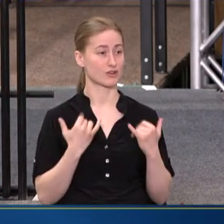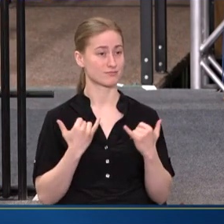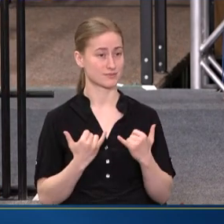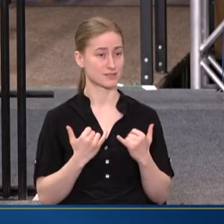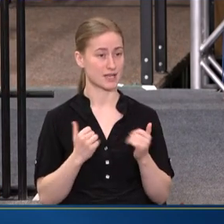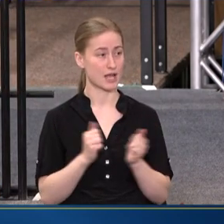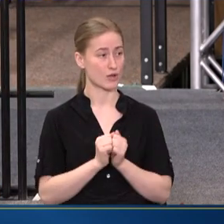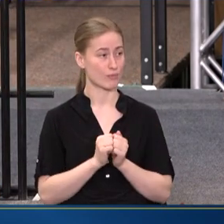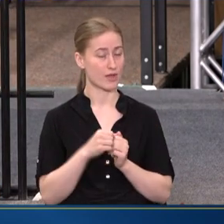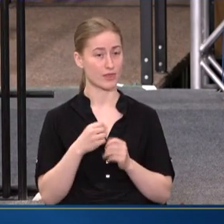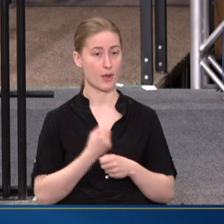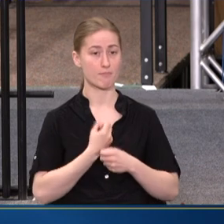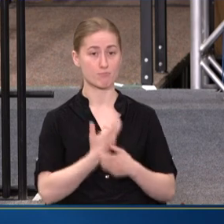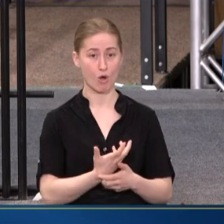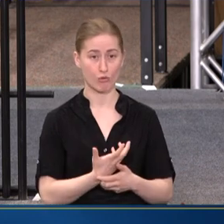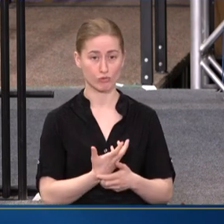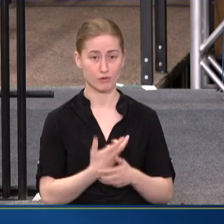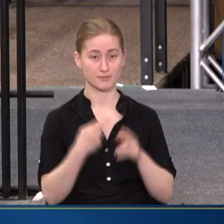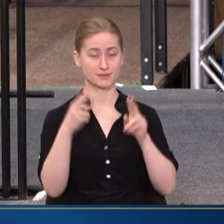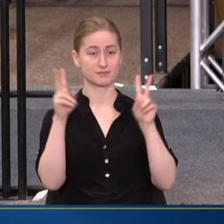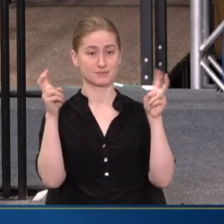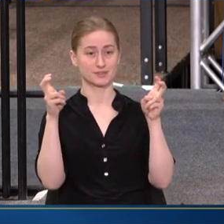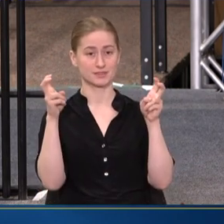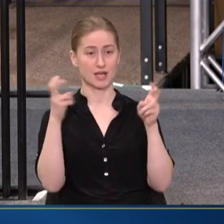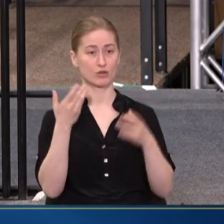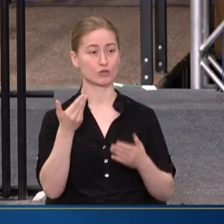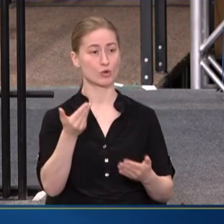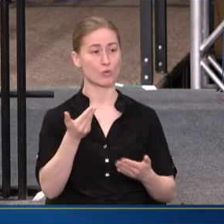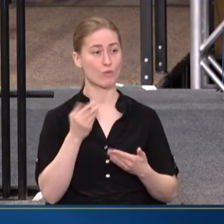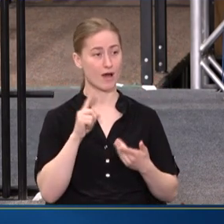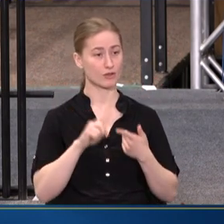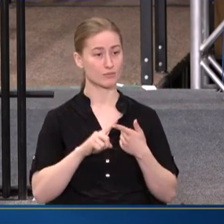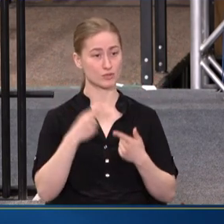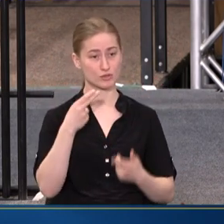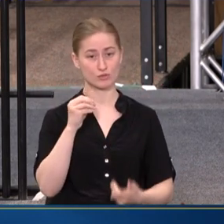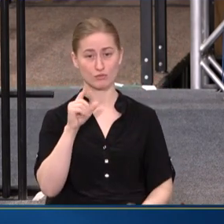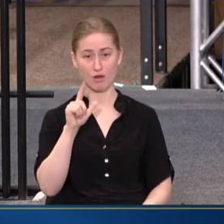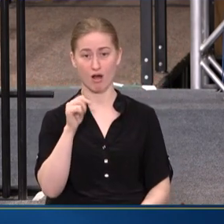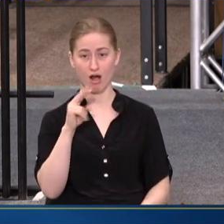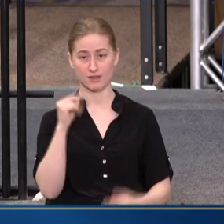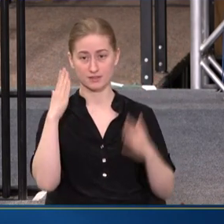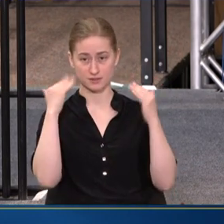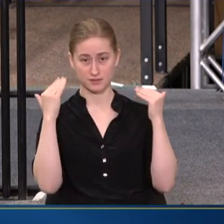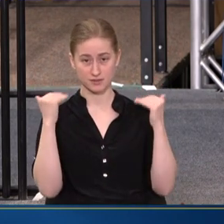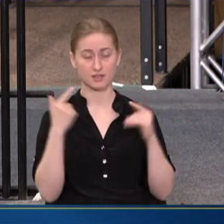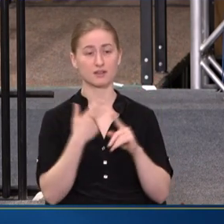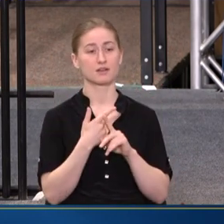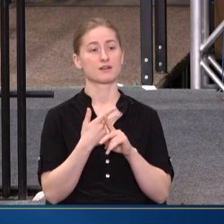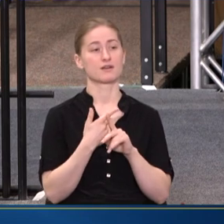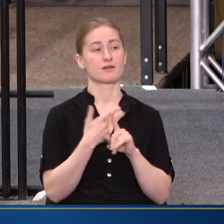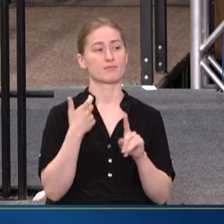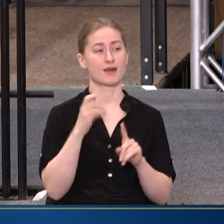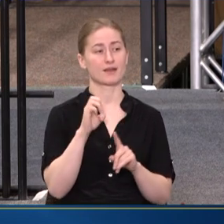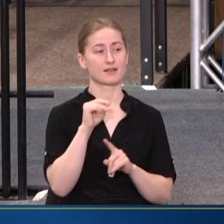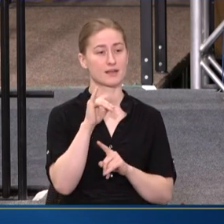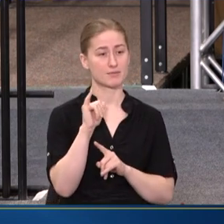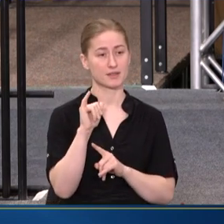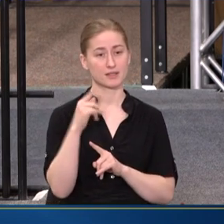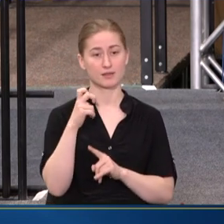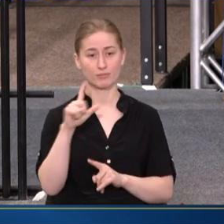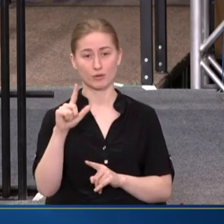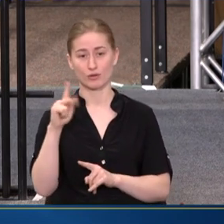WITH A POEM ENTITLED, WELCOME TO HALLAND, BY EMILY PEARL